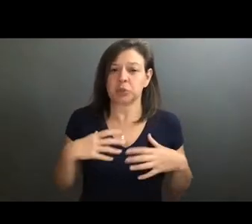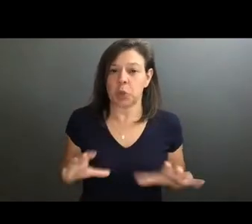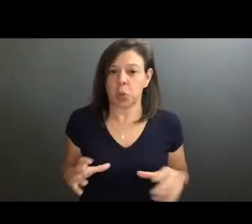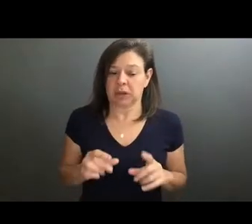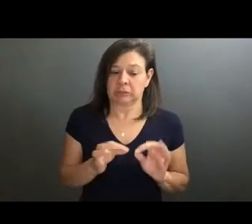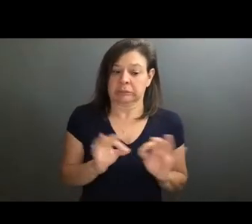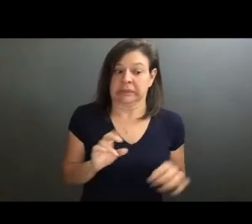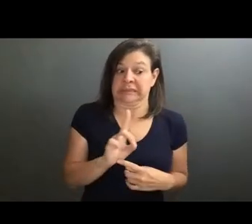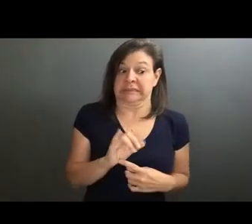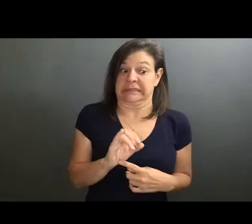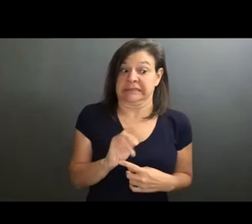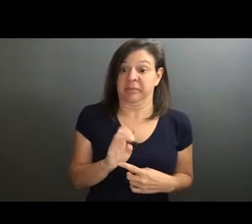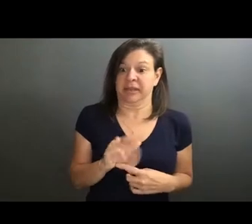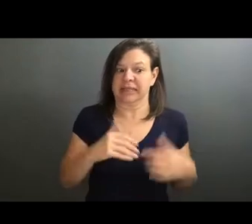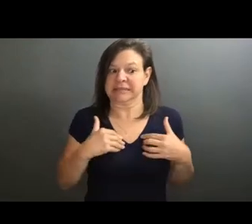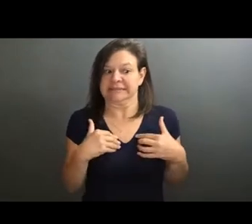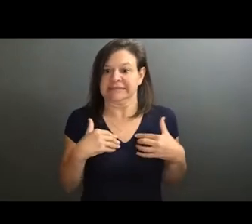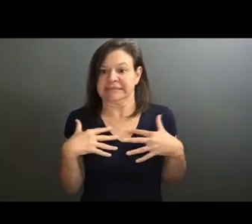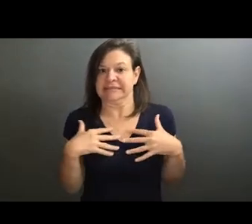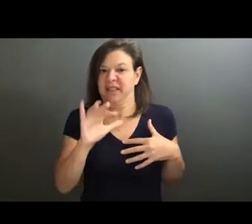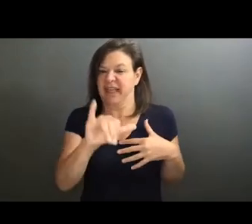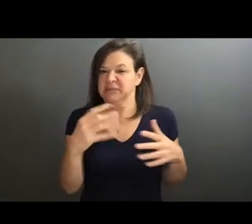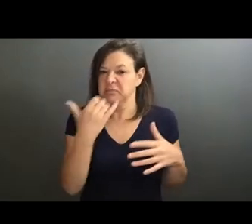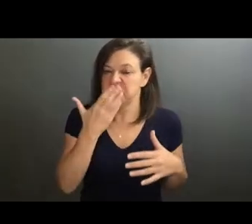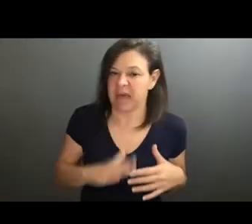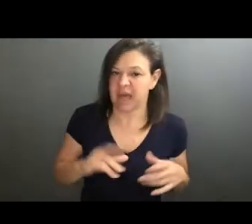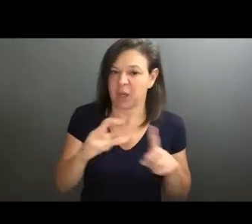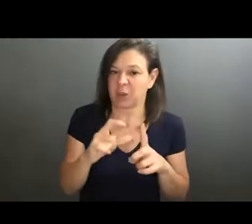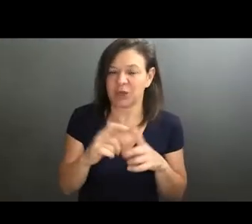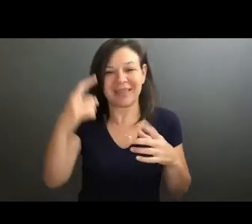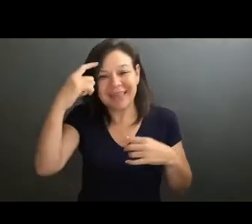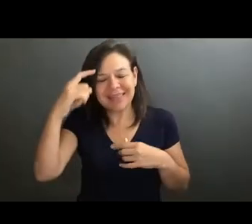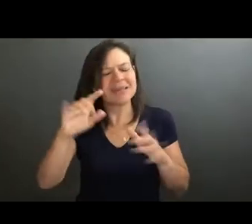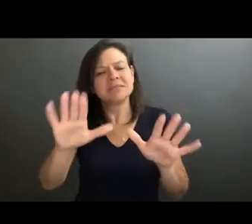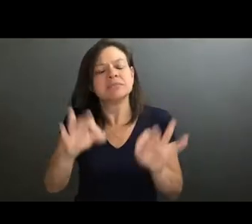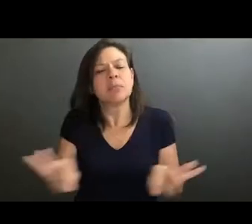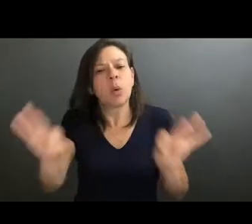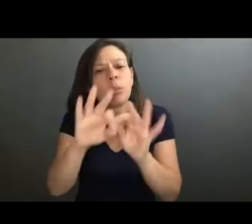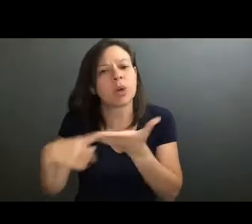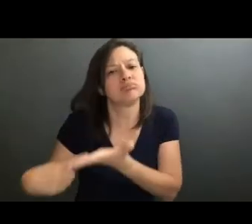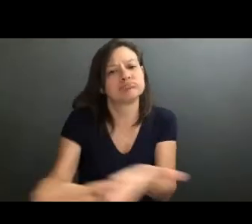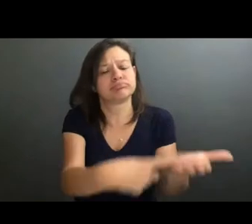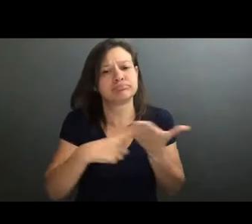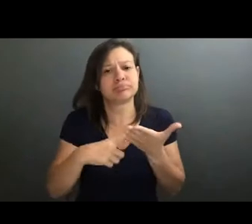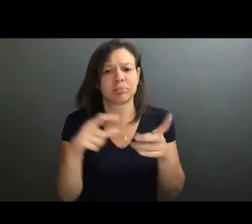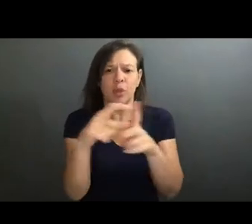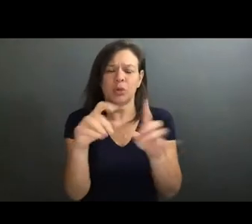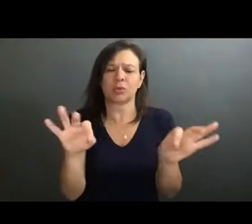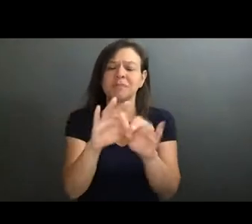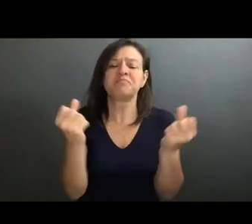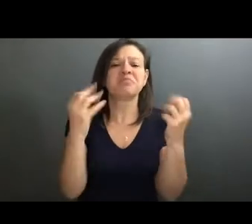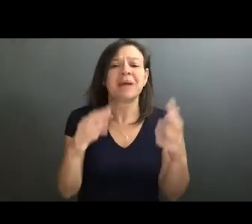to say the word disability or they're afraid that they're saying the wrong word, which I think is a really important conversation to have. A lot of disabled